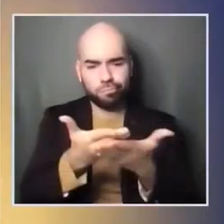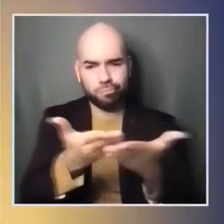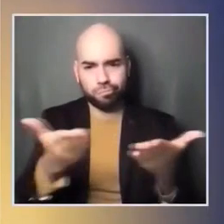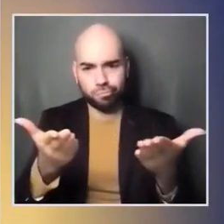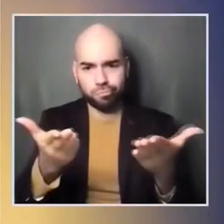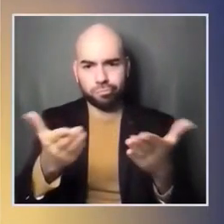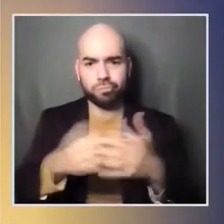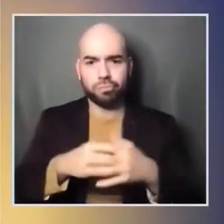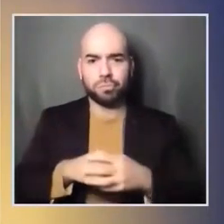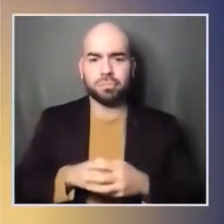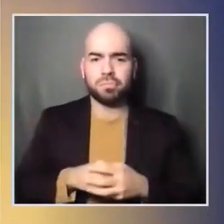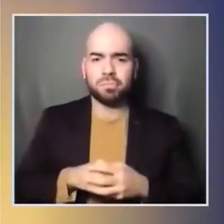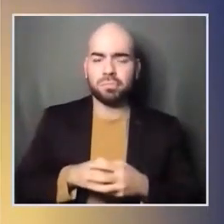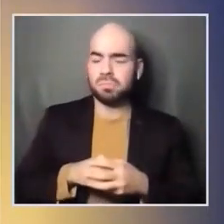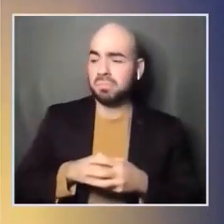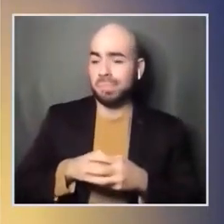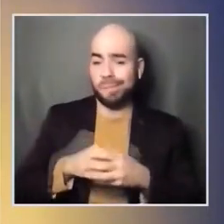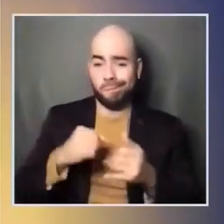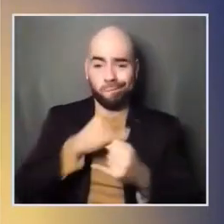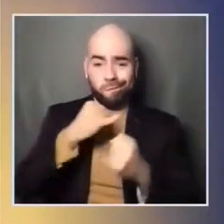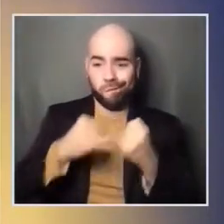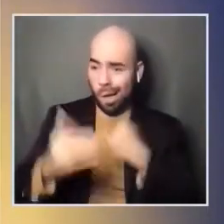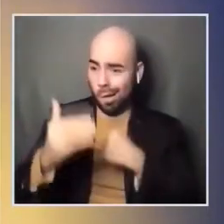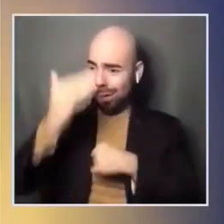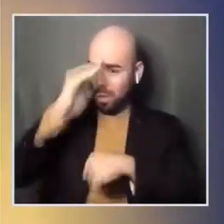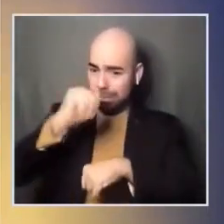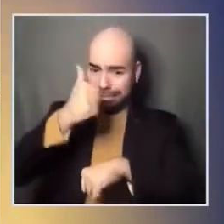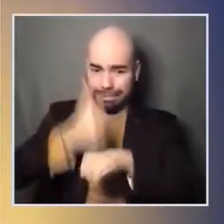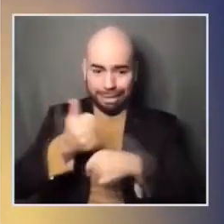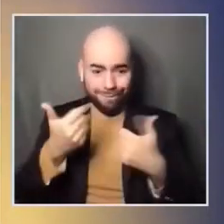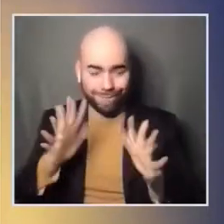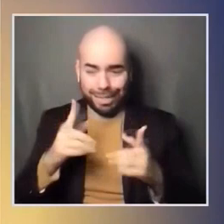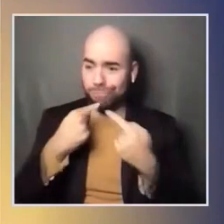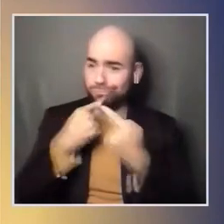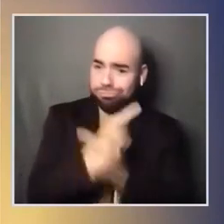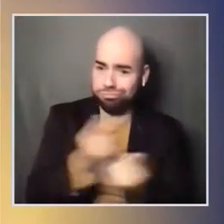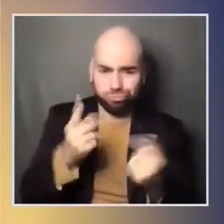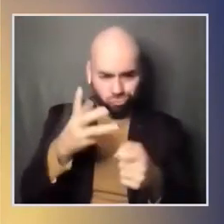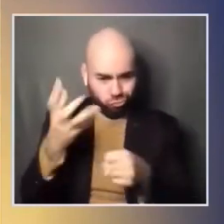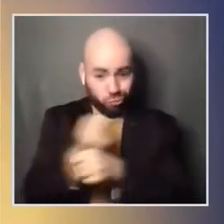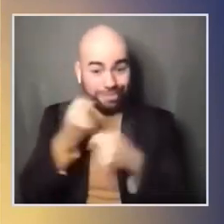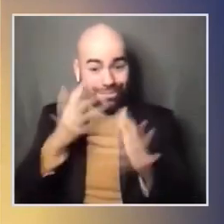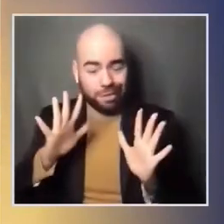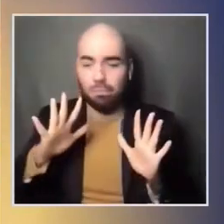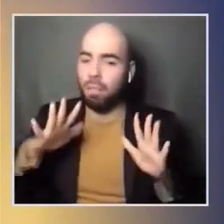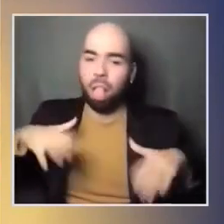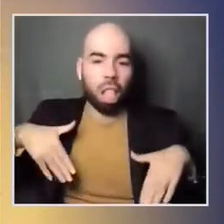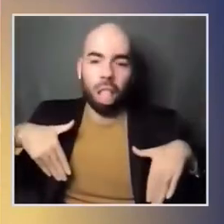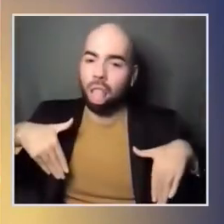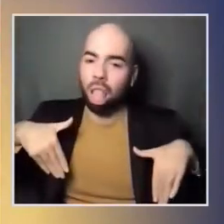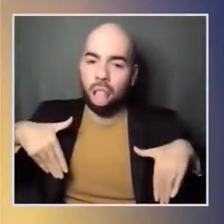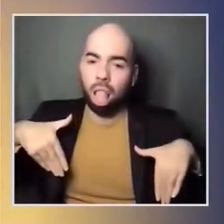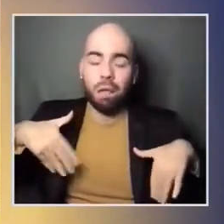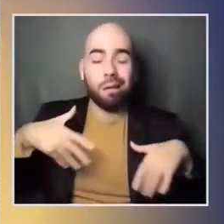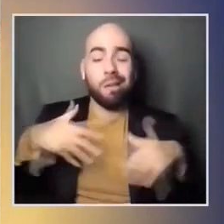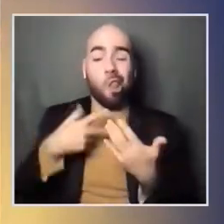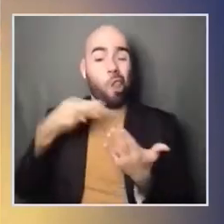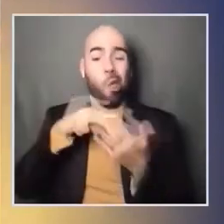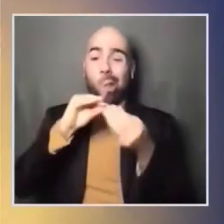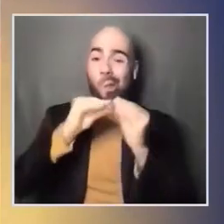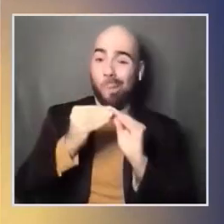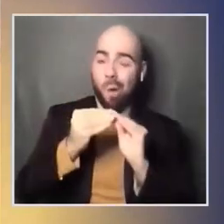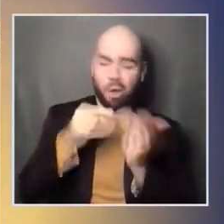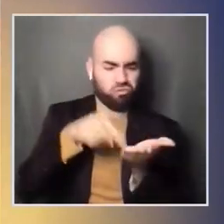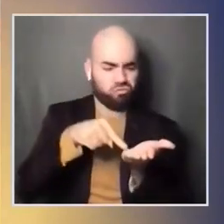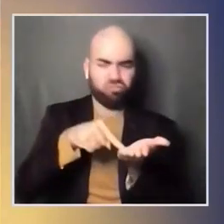We don't have a final declaration of victory yet, but the numbers tell us it's clear, tell us a